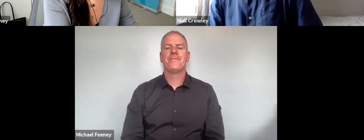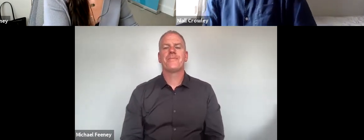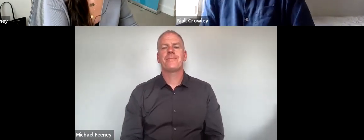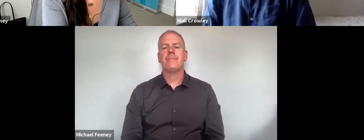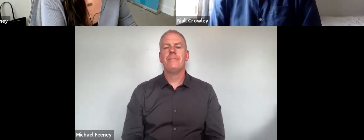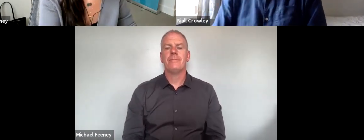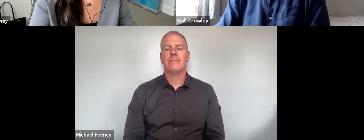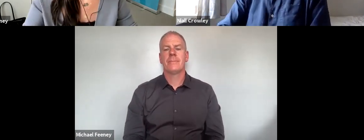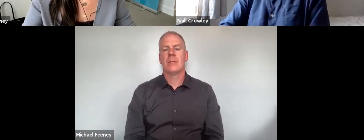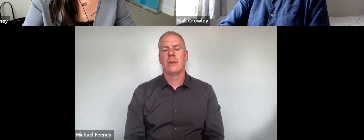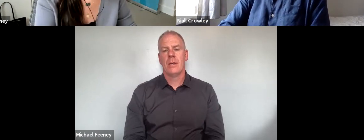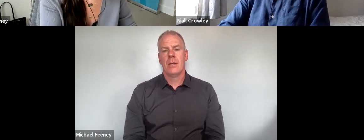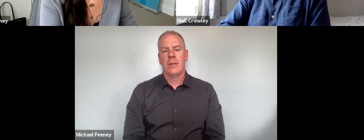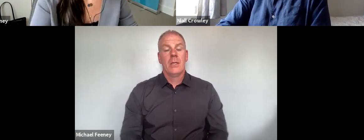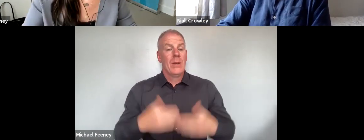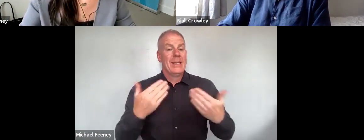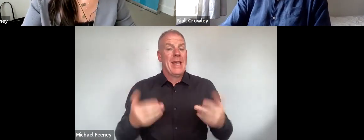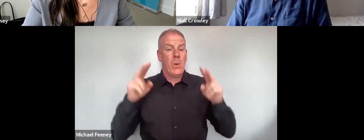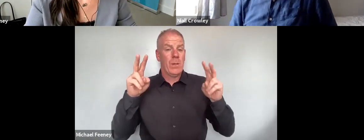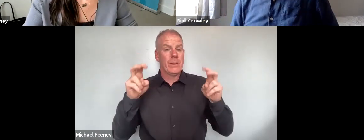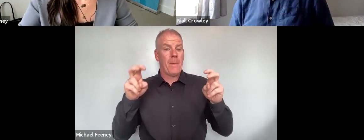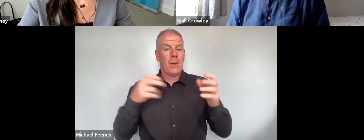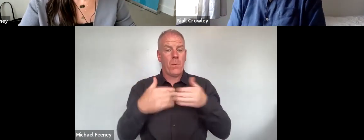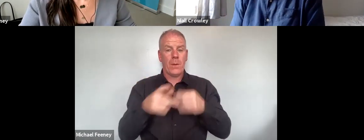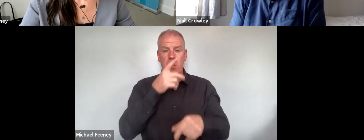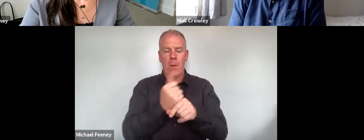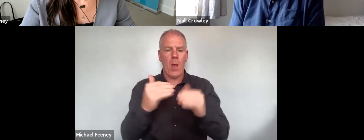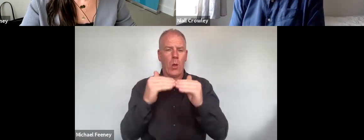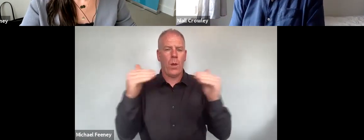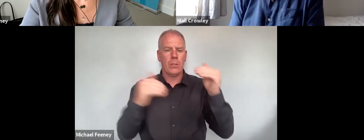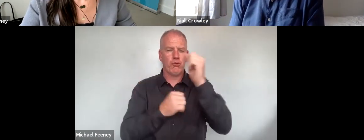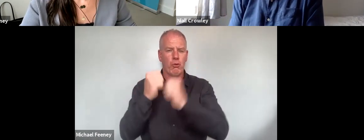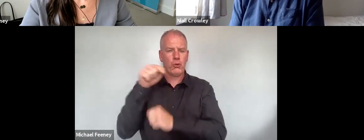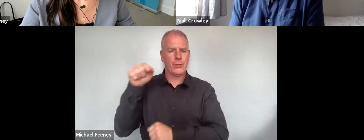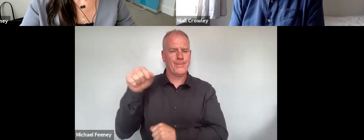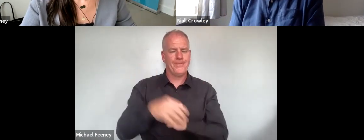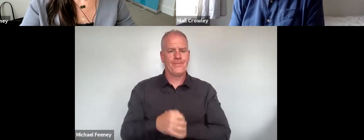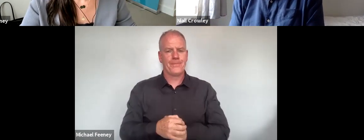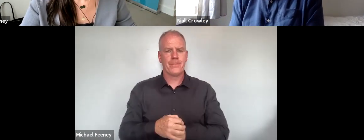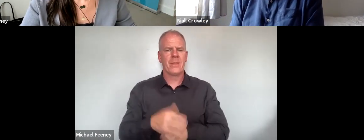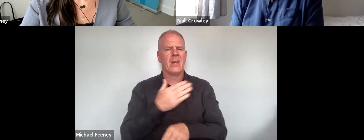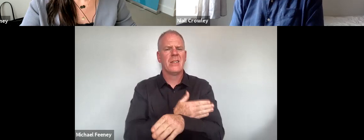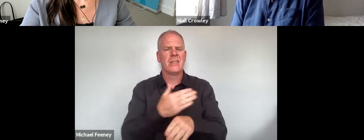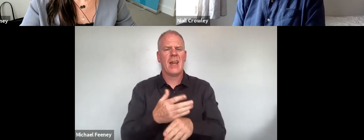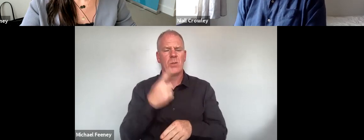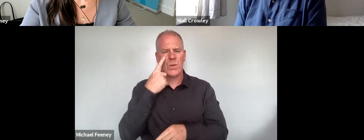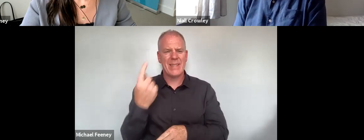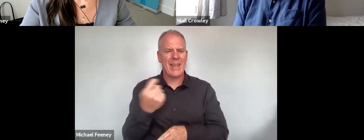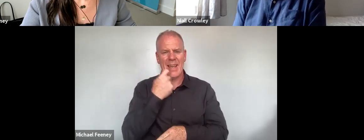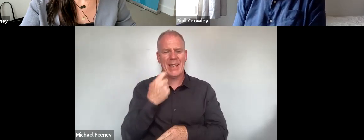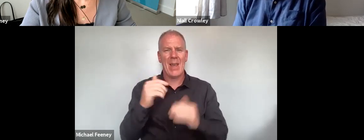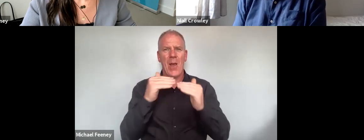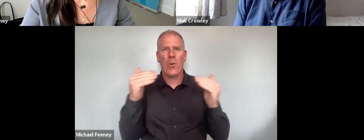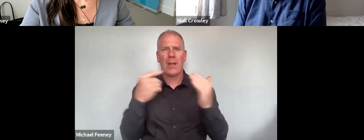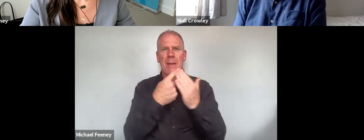Turning then to the topic of the day, the equality architecture, I'd start by saying in the field of equality policy, I